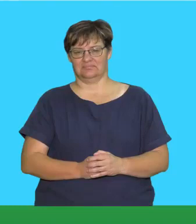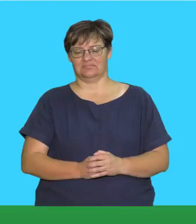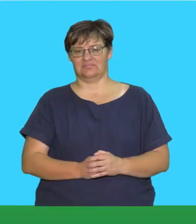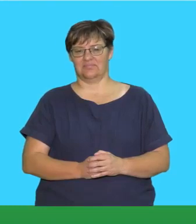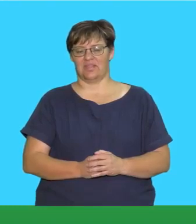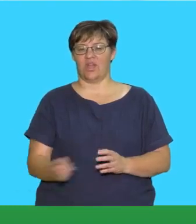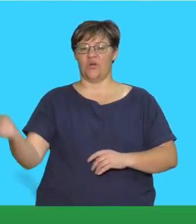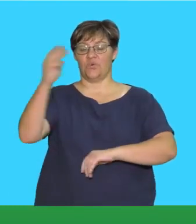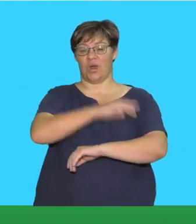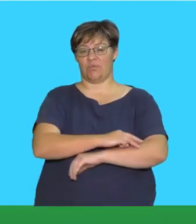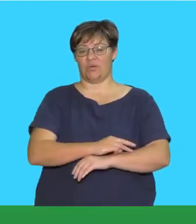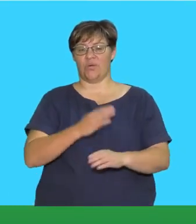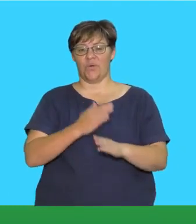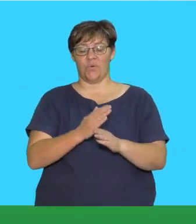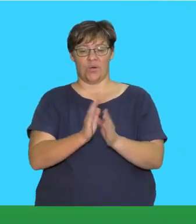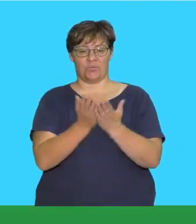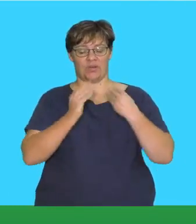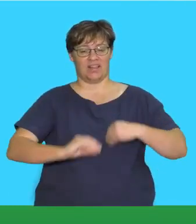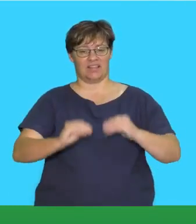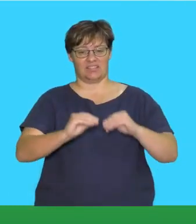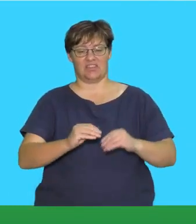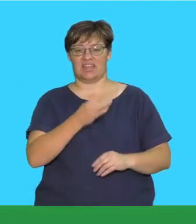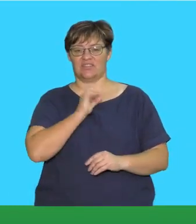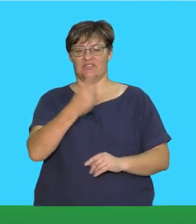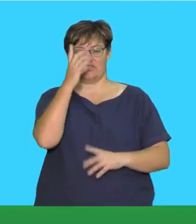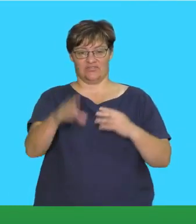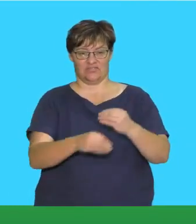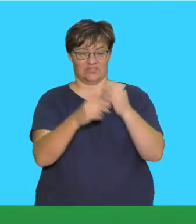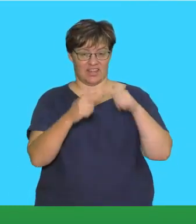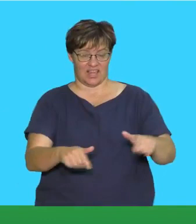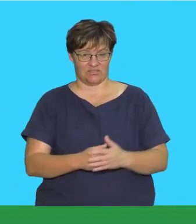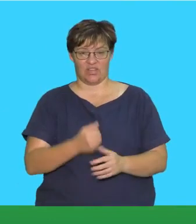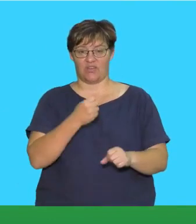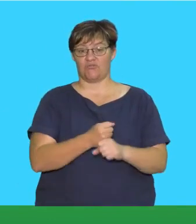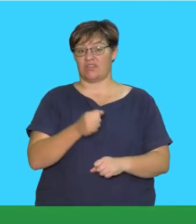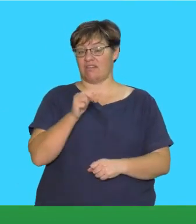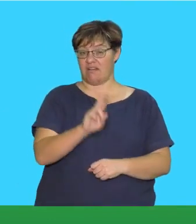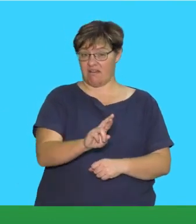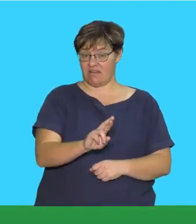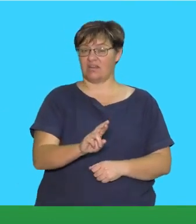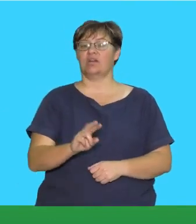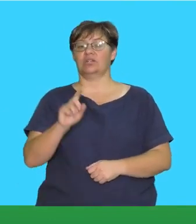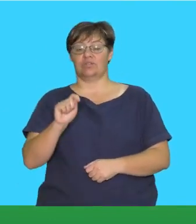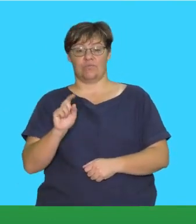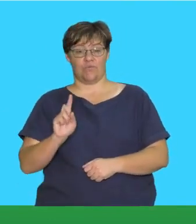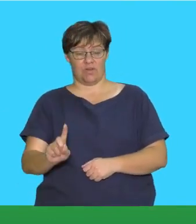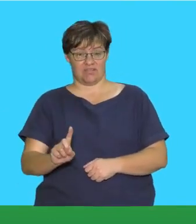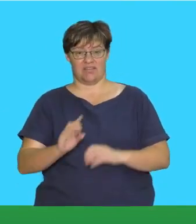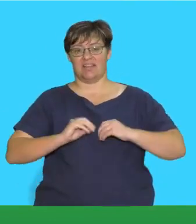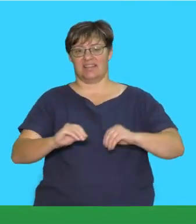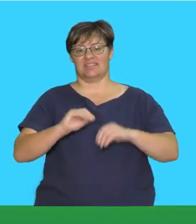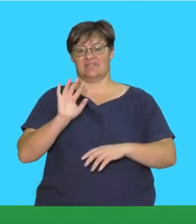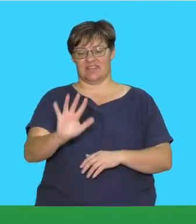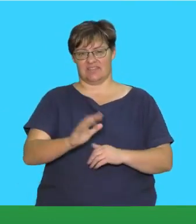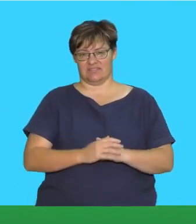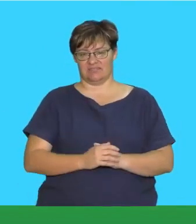This is a Rainbow Workbook lesson for English First Additional Language. Grade R, Term 1, Lesson 5.